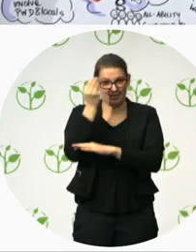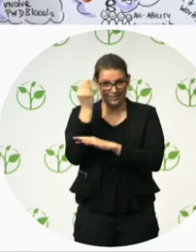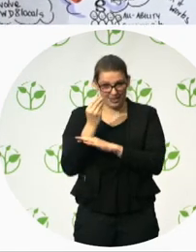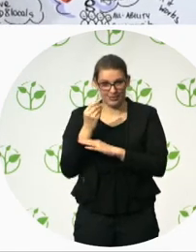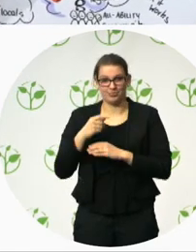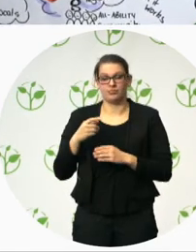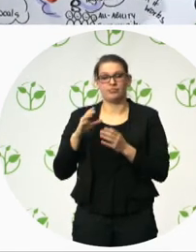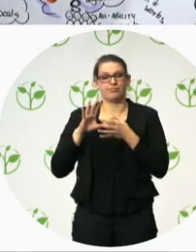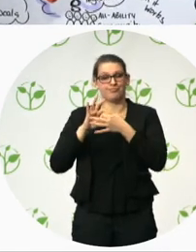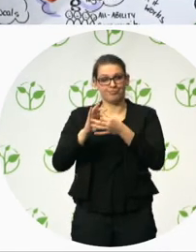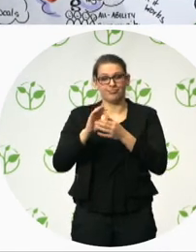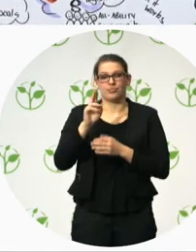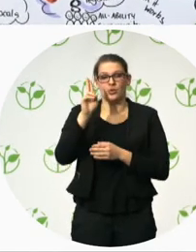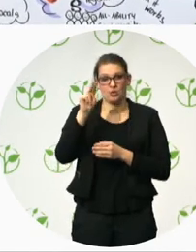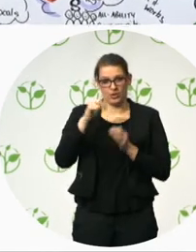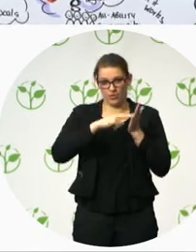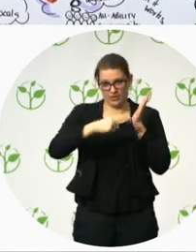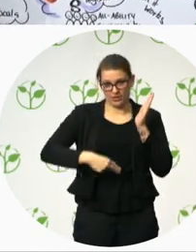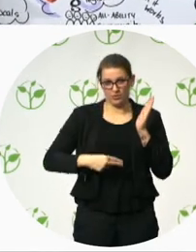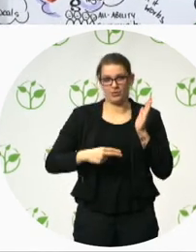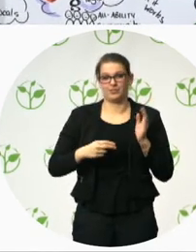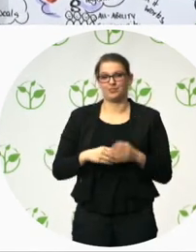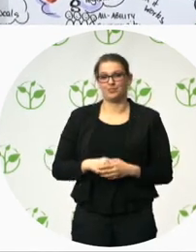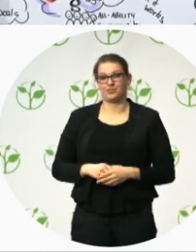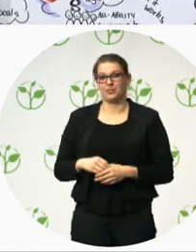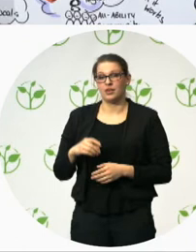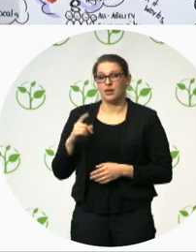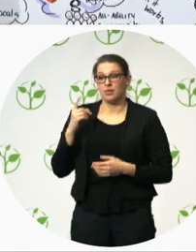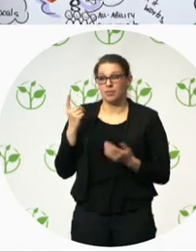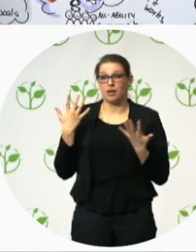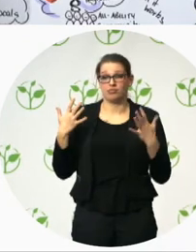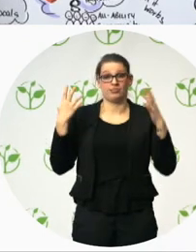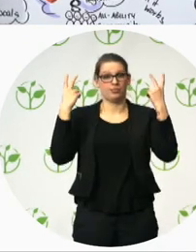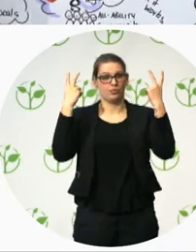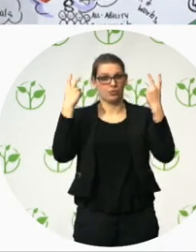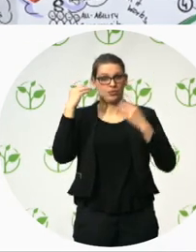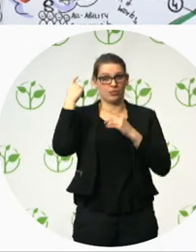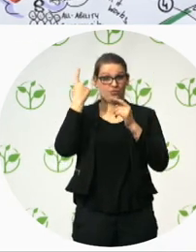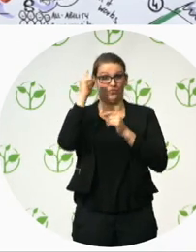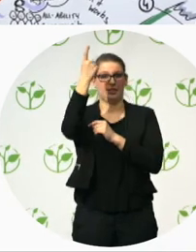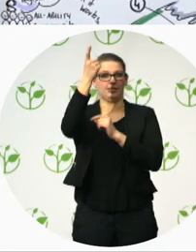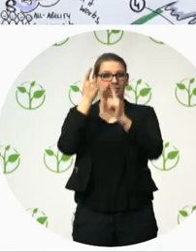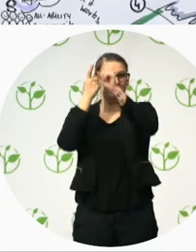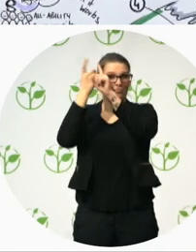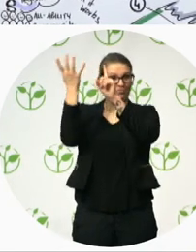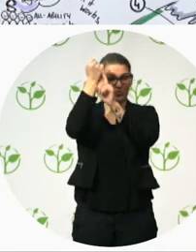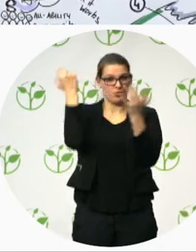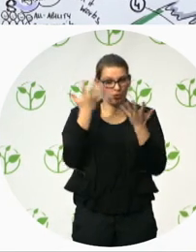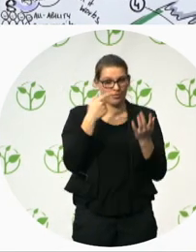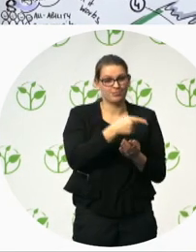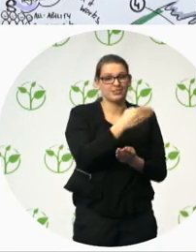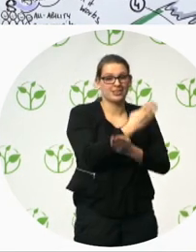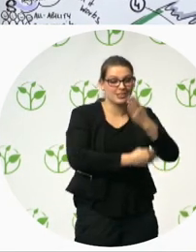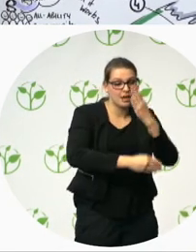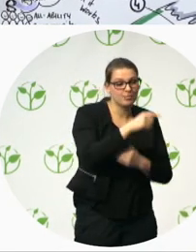But also, um, the main part was really to involve people with disabilities and involve, um, the people